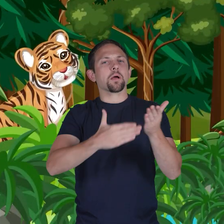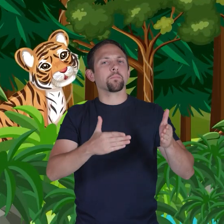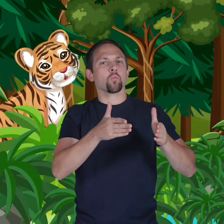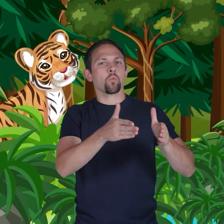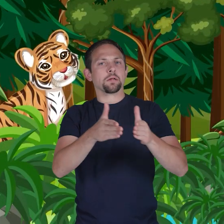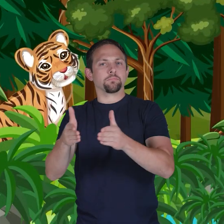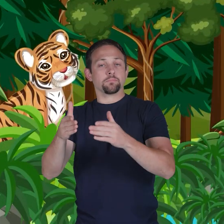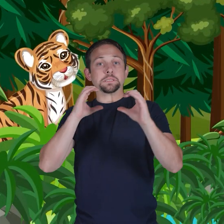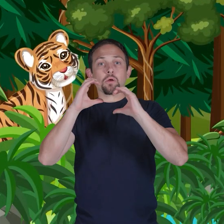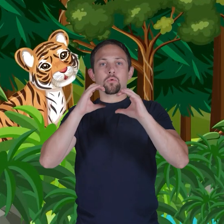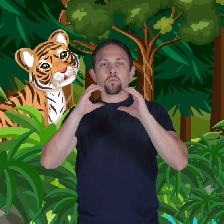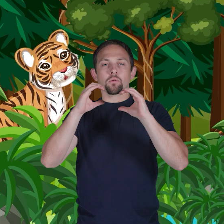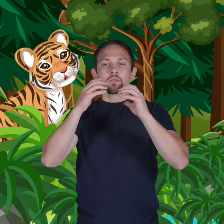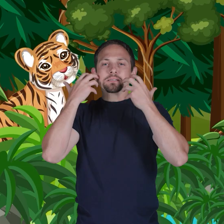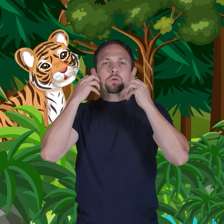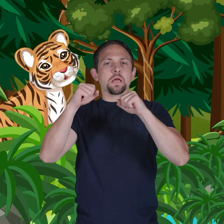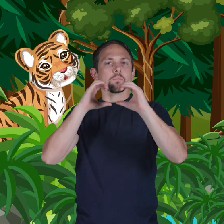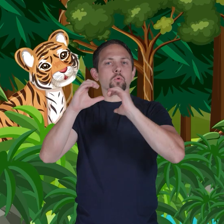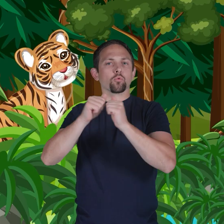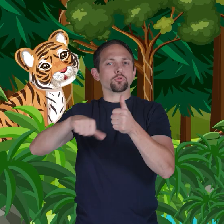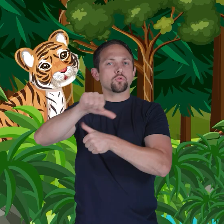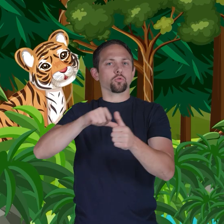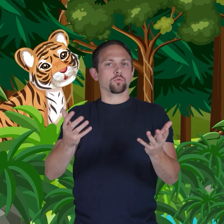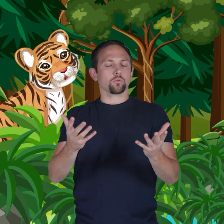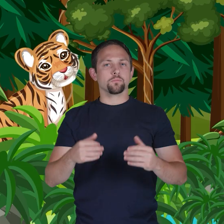what are some ways tigers communicate with each other?